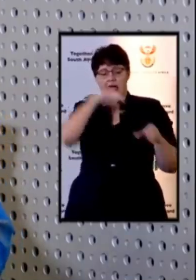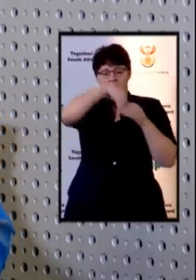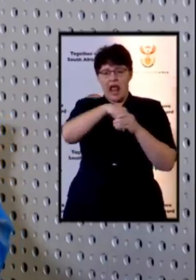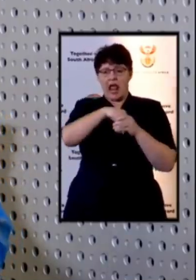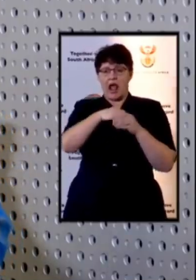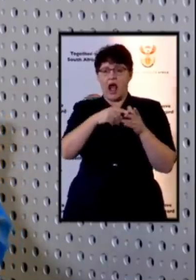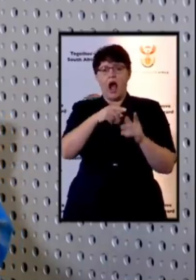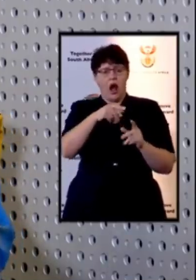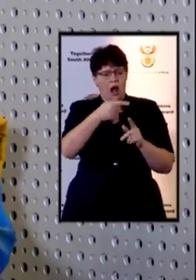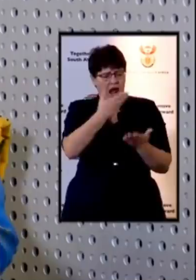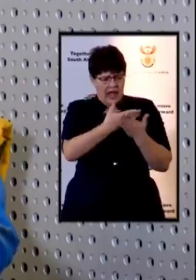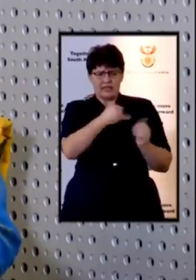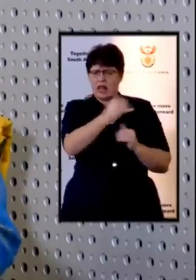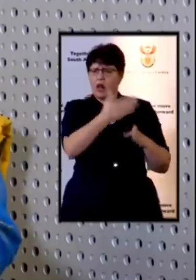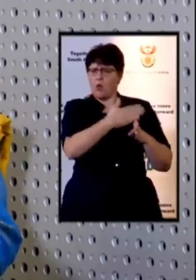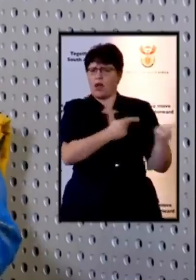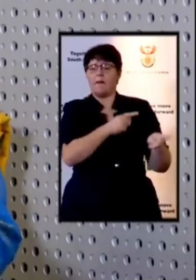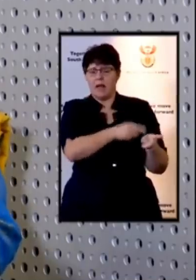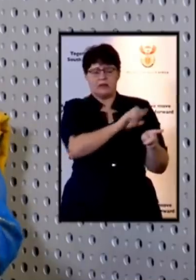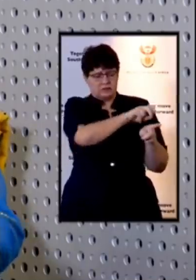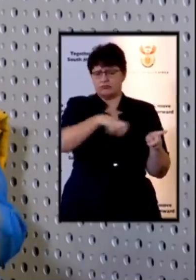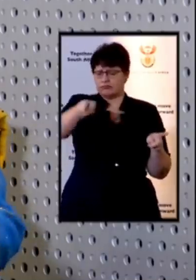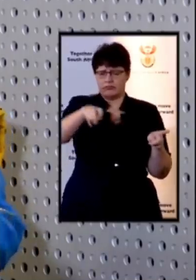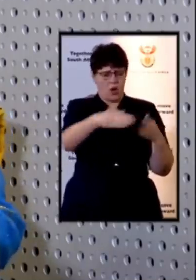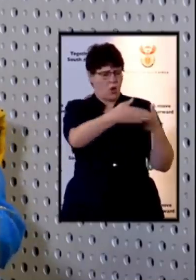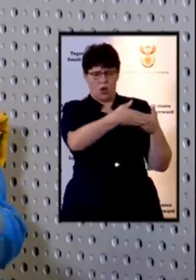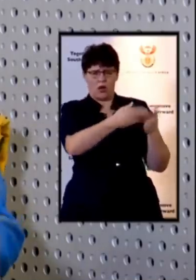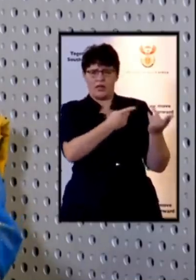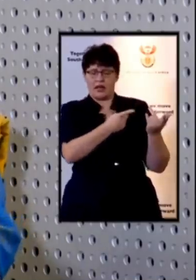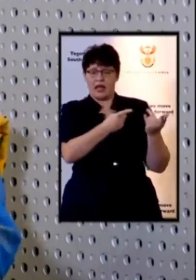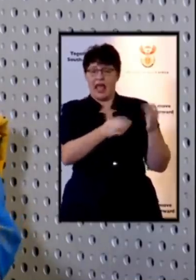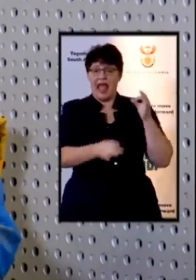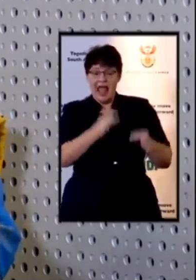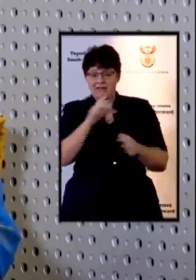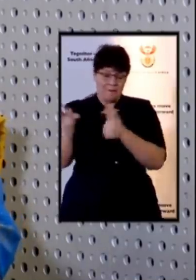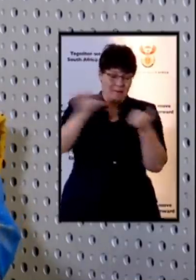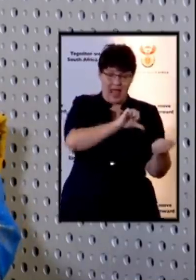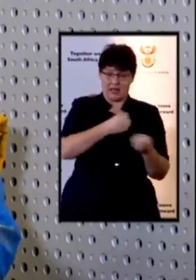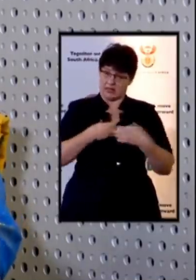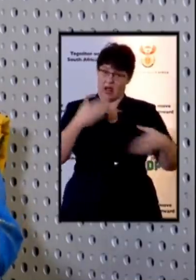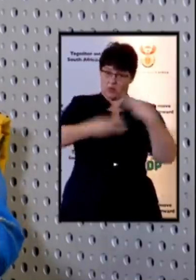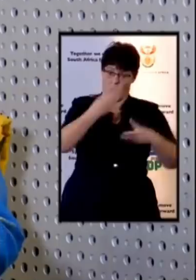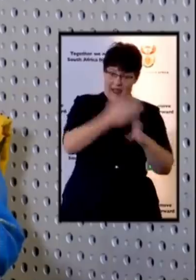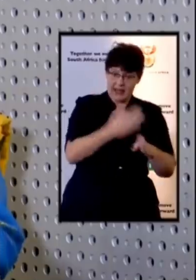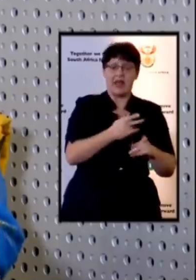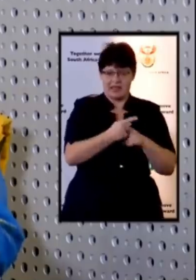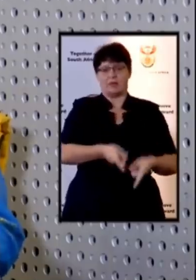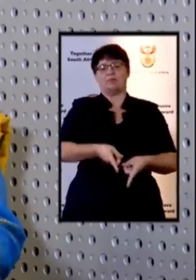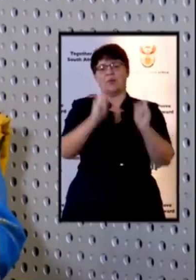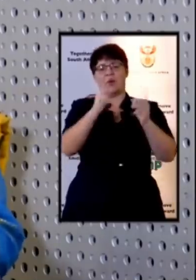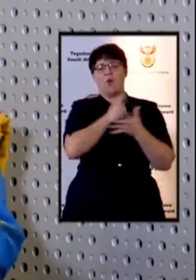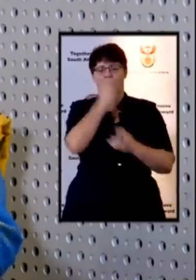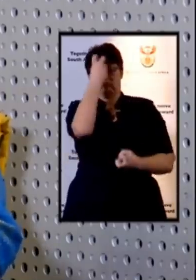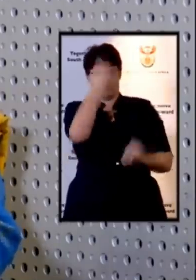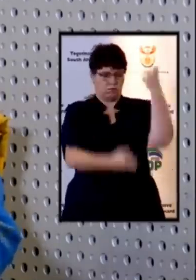it it poses a danger of rock falls and all those things it increases the